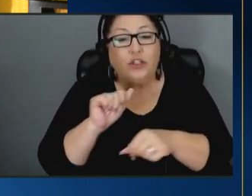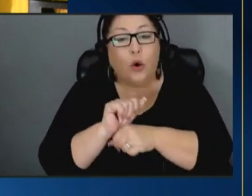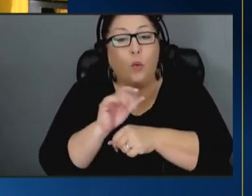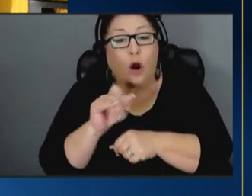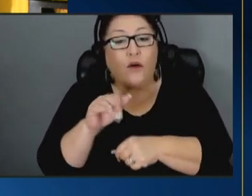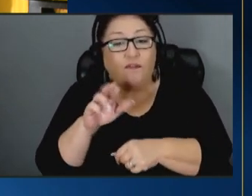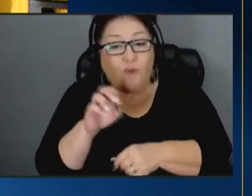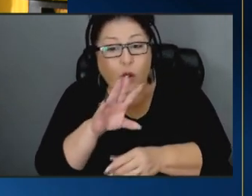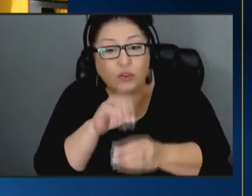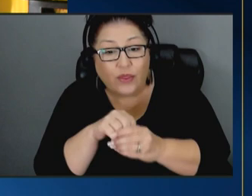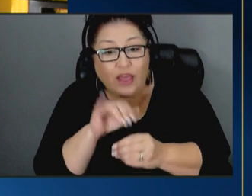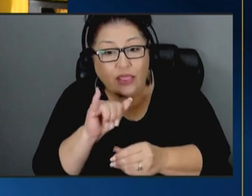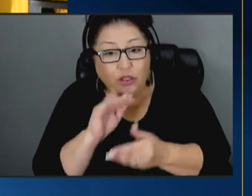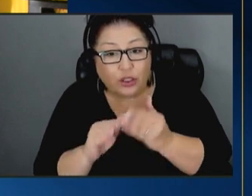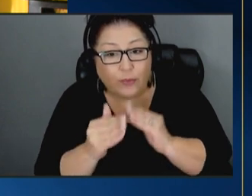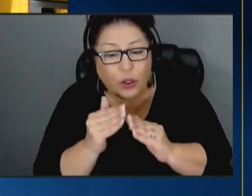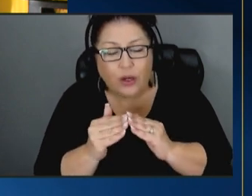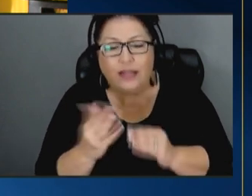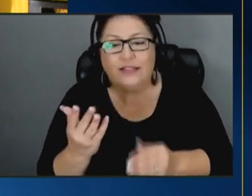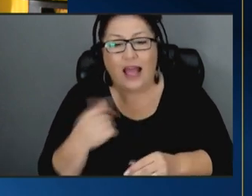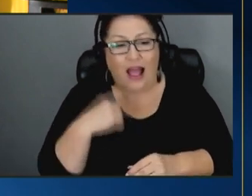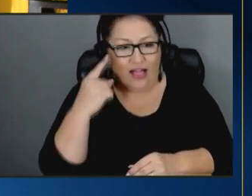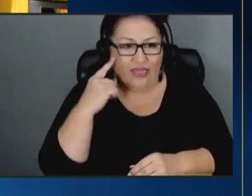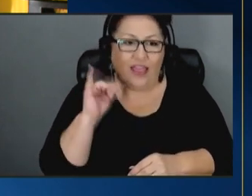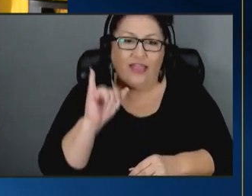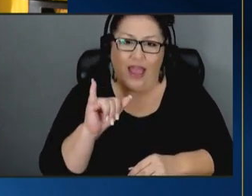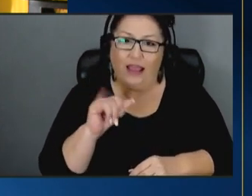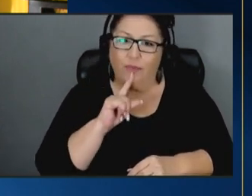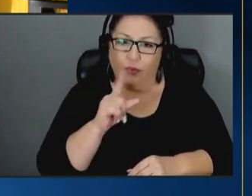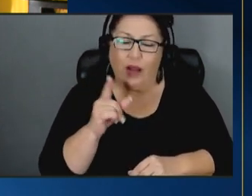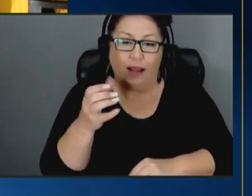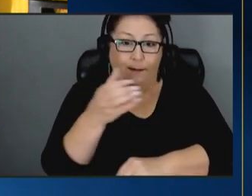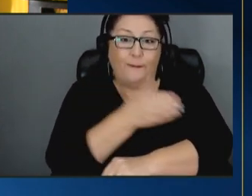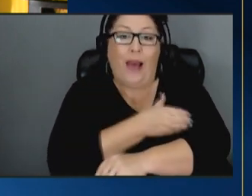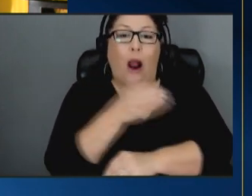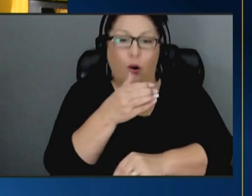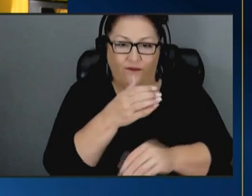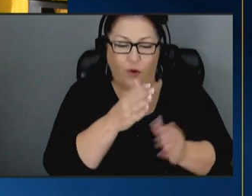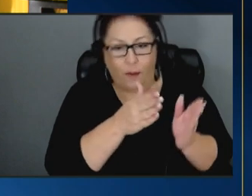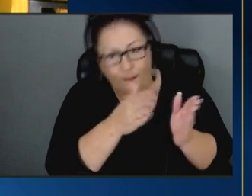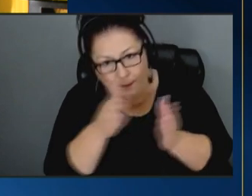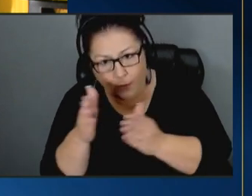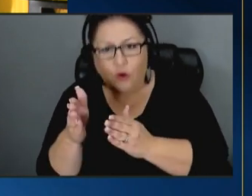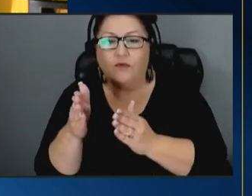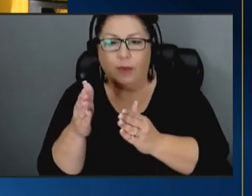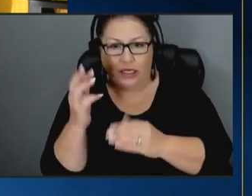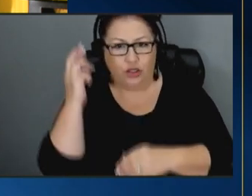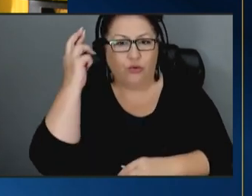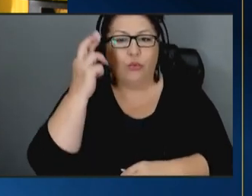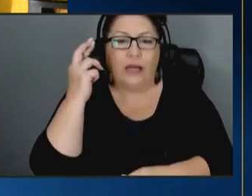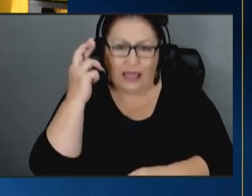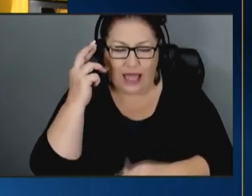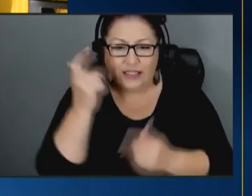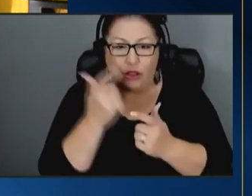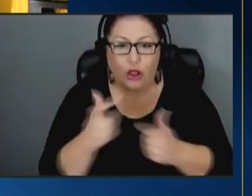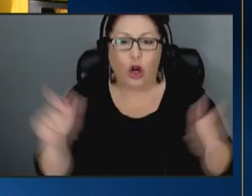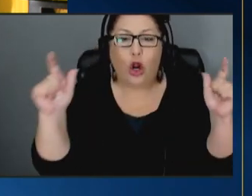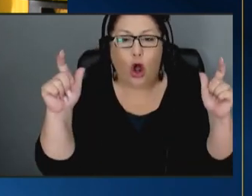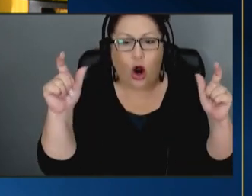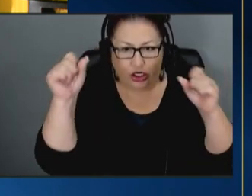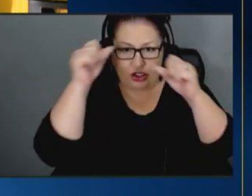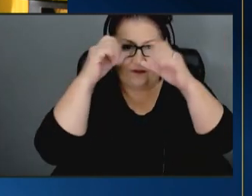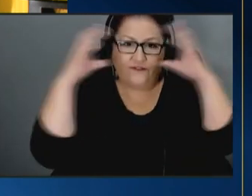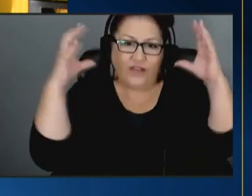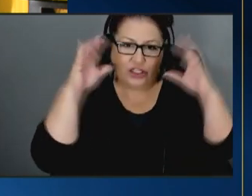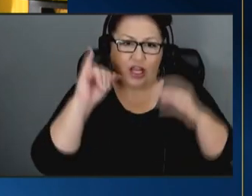within those communities i think can be a really powerful movement towards realizing the the larger vision that senator